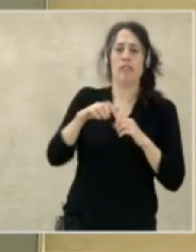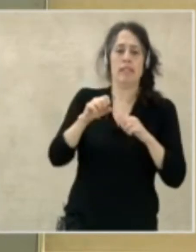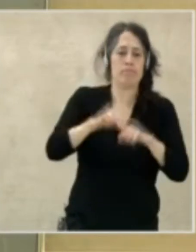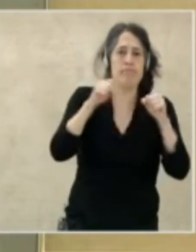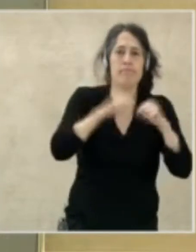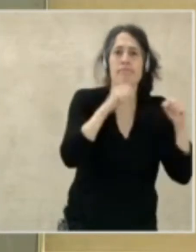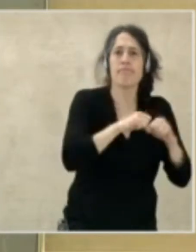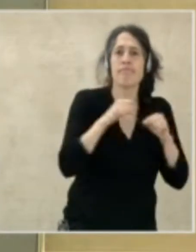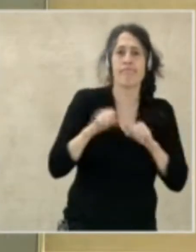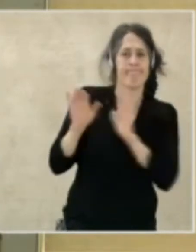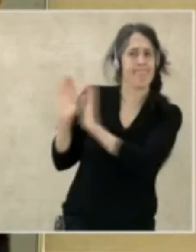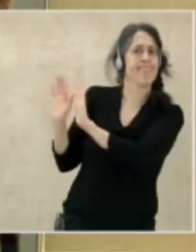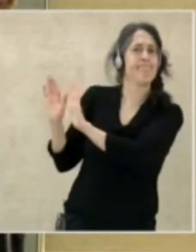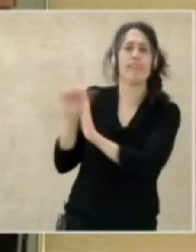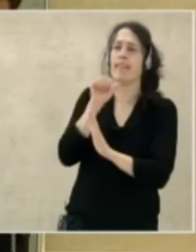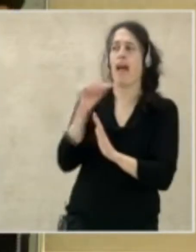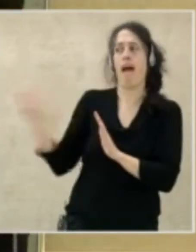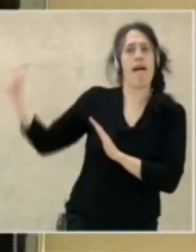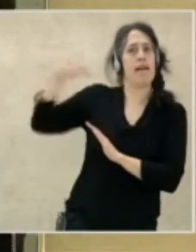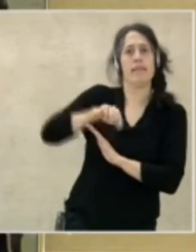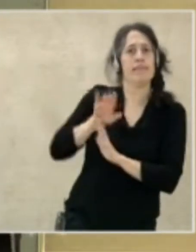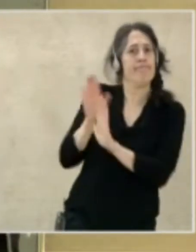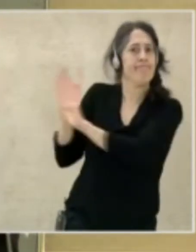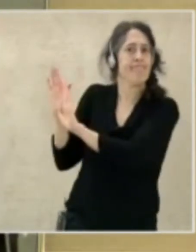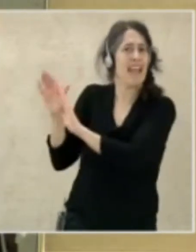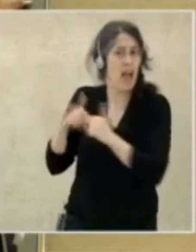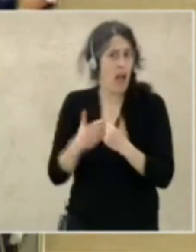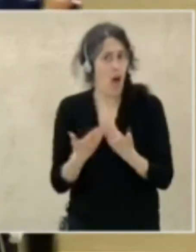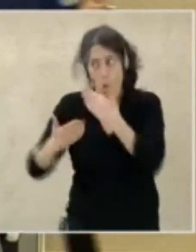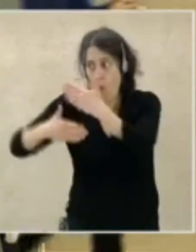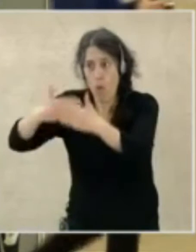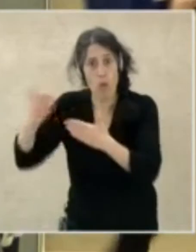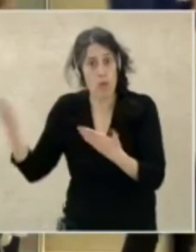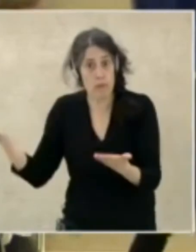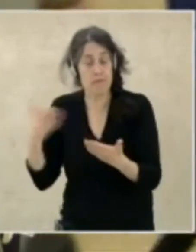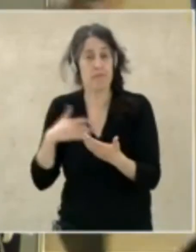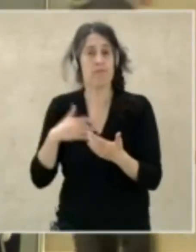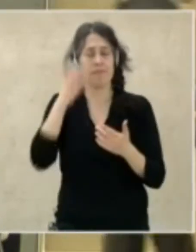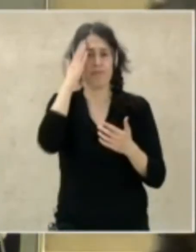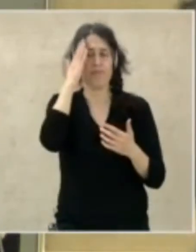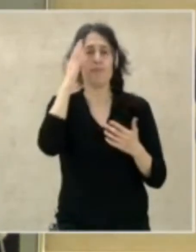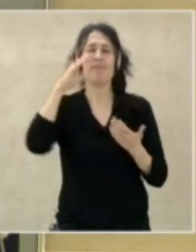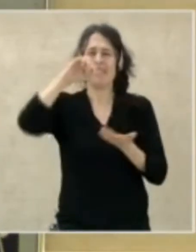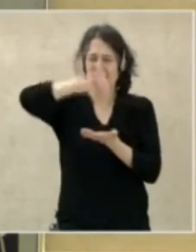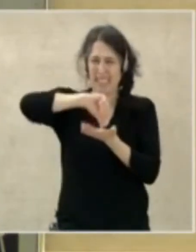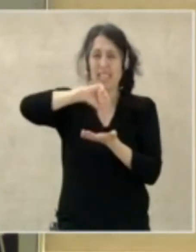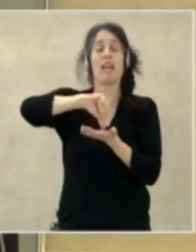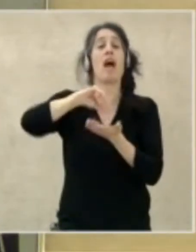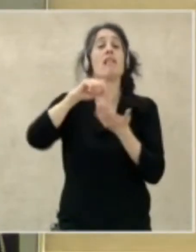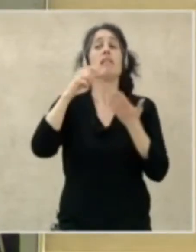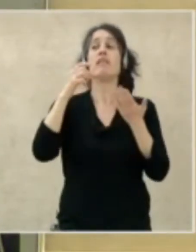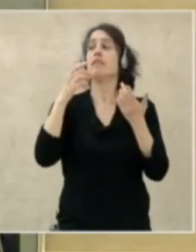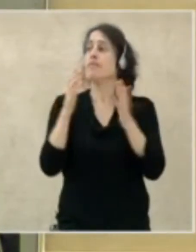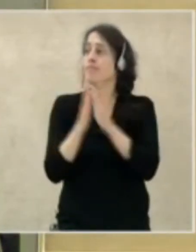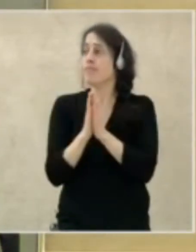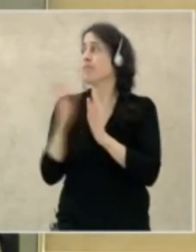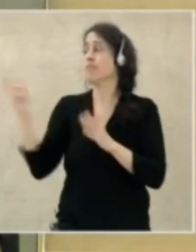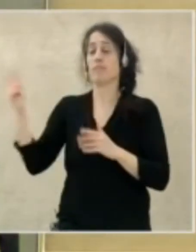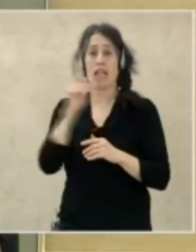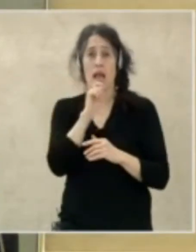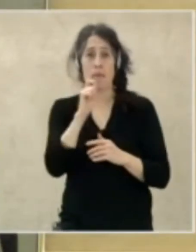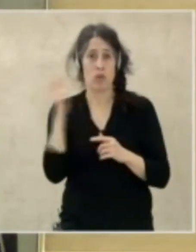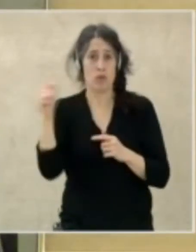with Dr. Ahmad Shahid, Special Rapporteur on the Situation of Human Rights in the Islamic Republic of Iran, and other Rapporteurs like the Special